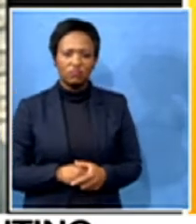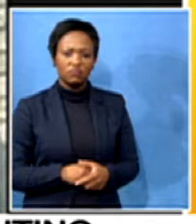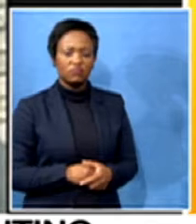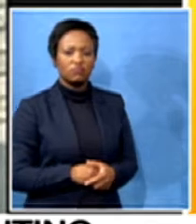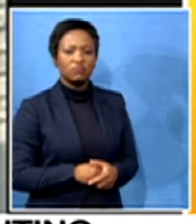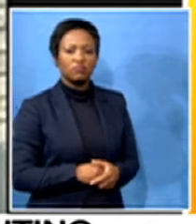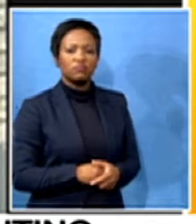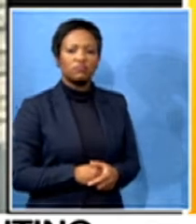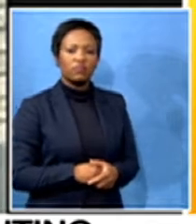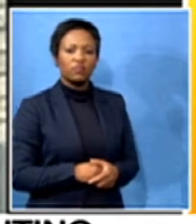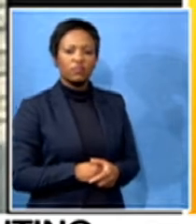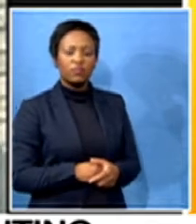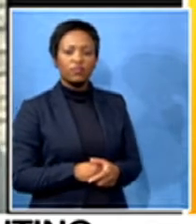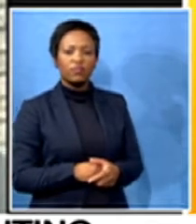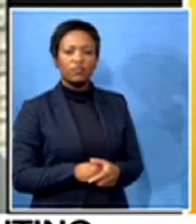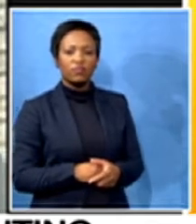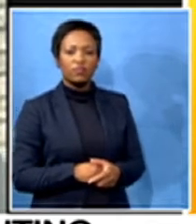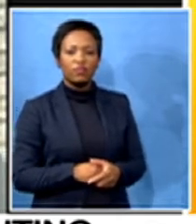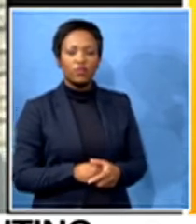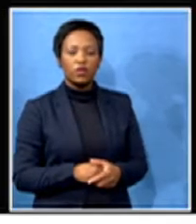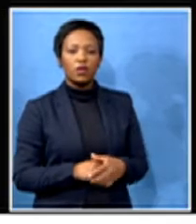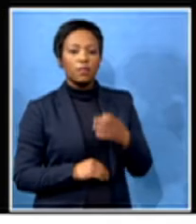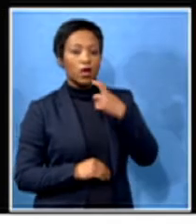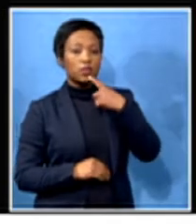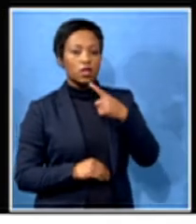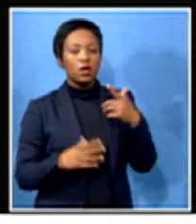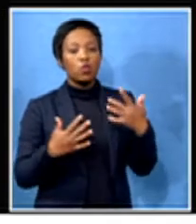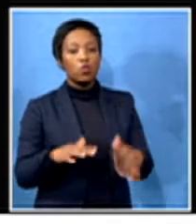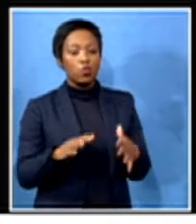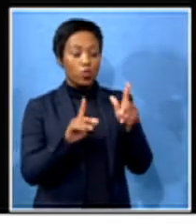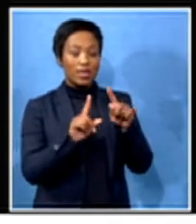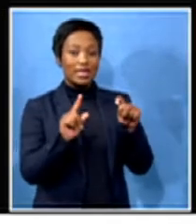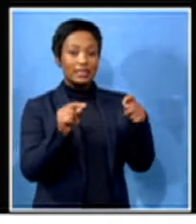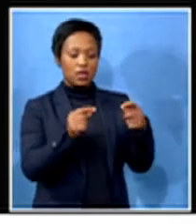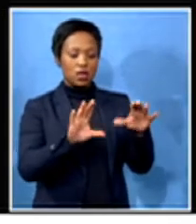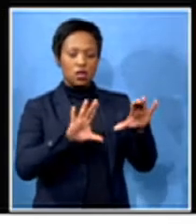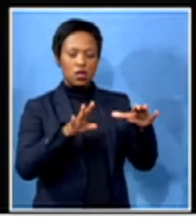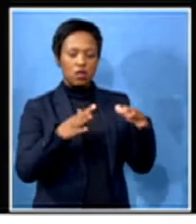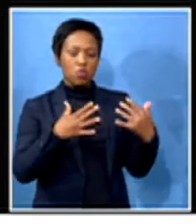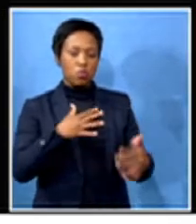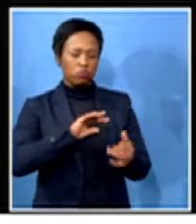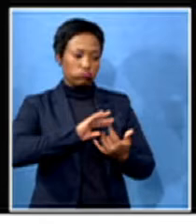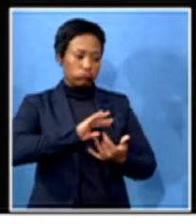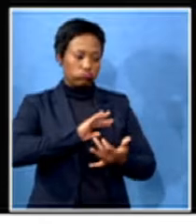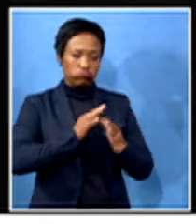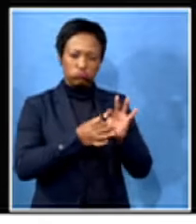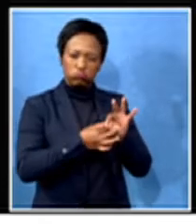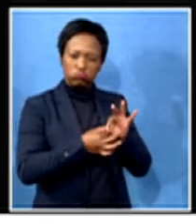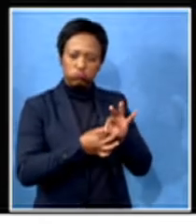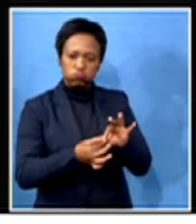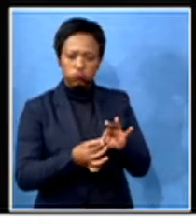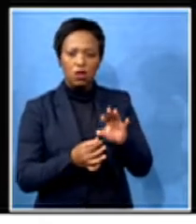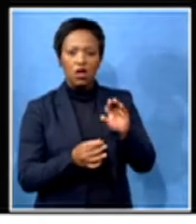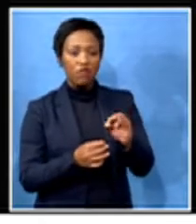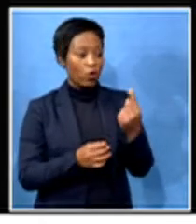I attribute it to a committed and passionate team, because in our team here, everybody is passionate about